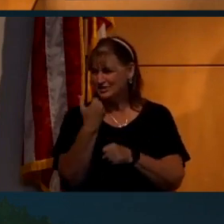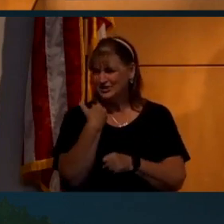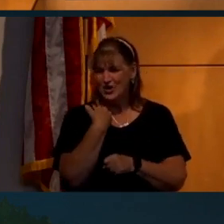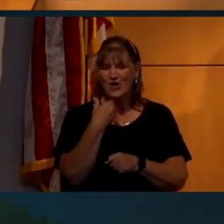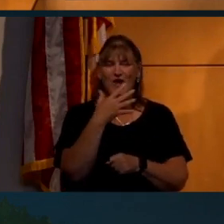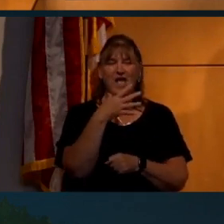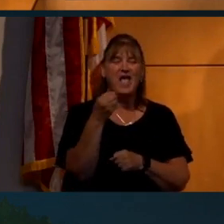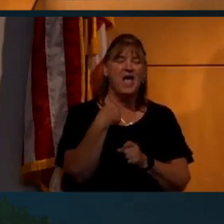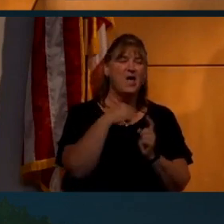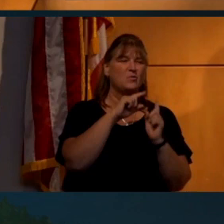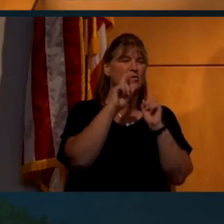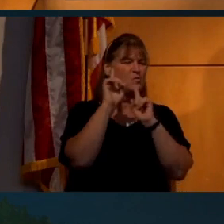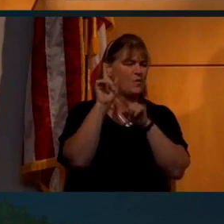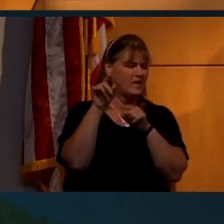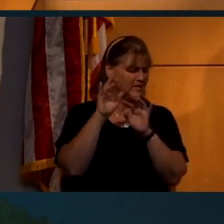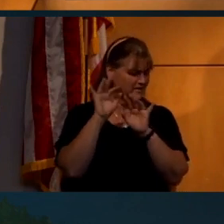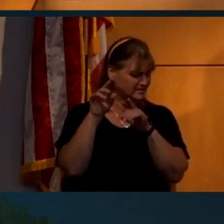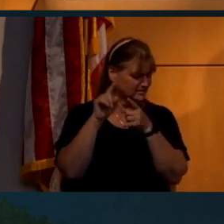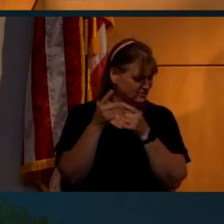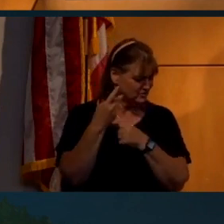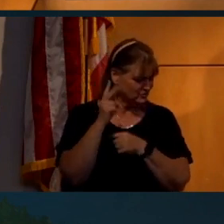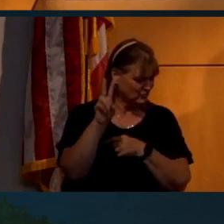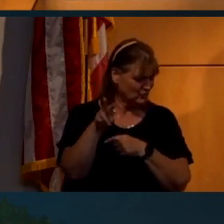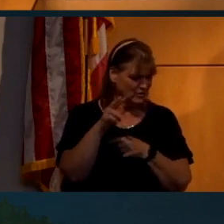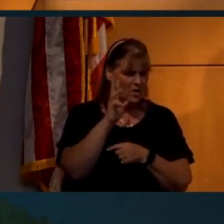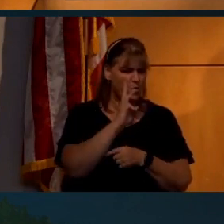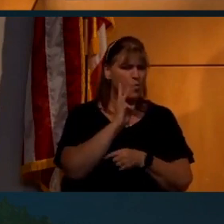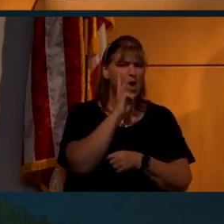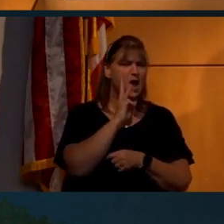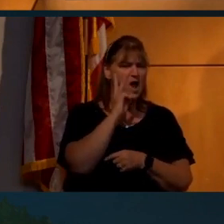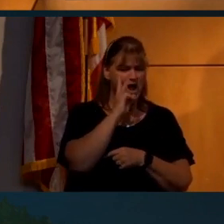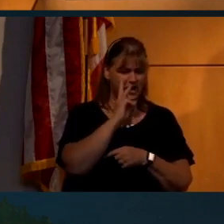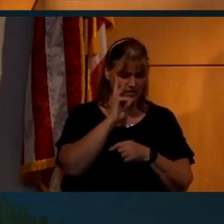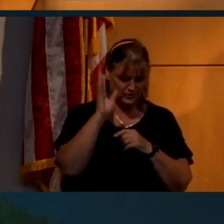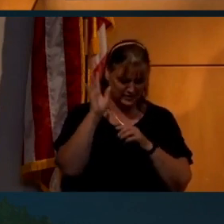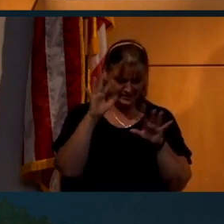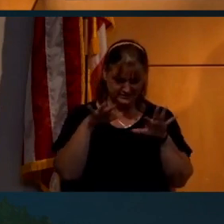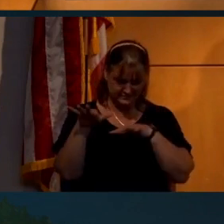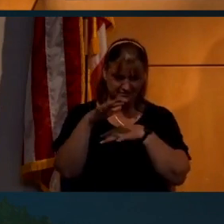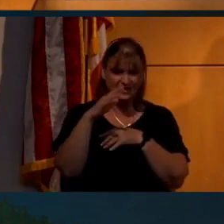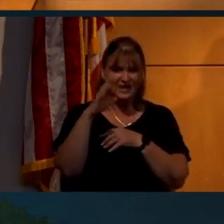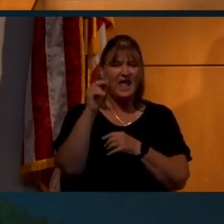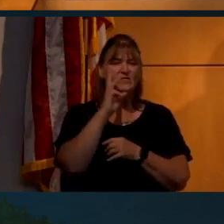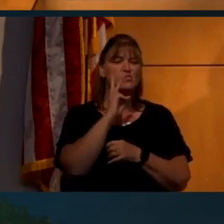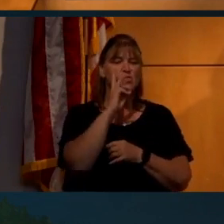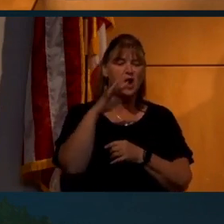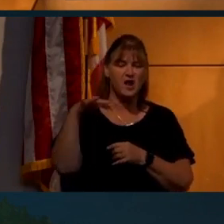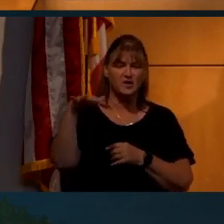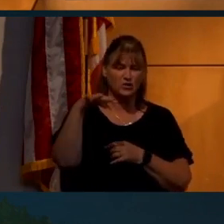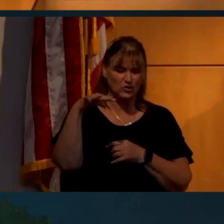And we went to a winery and the winery had a